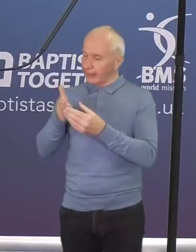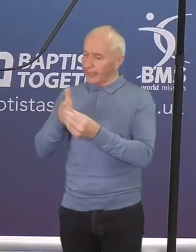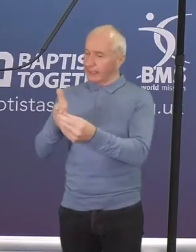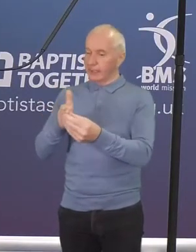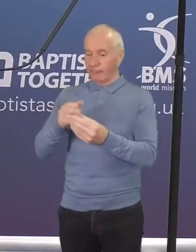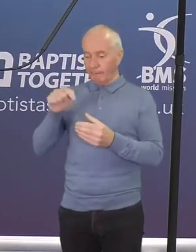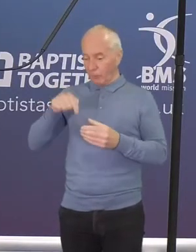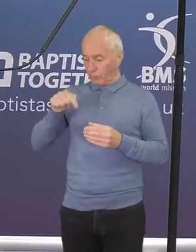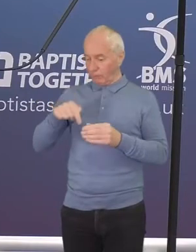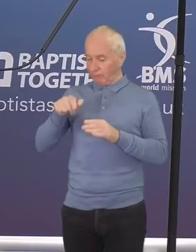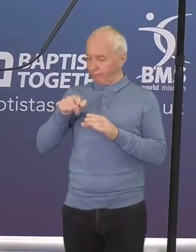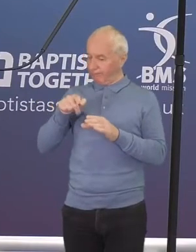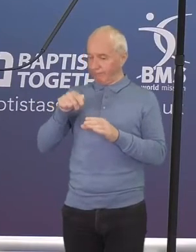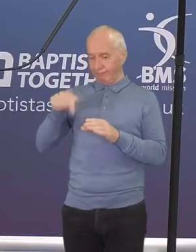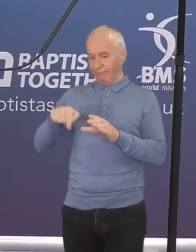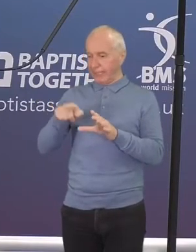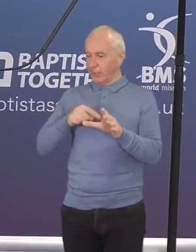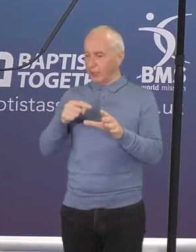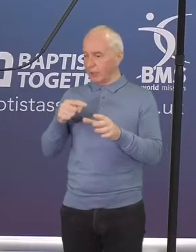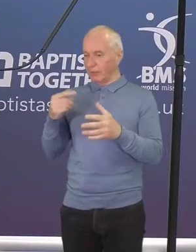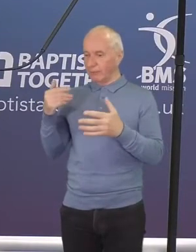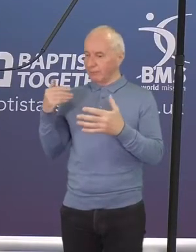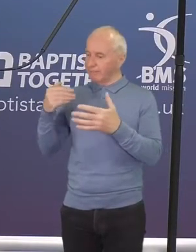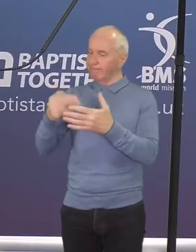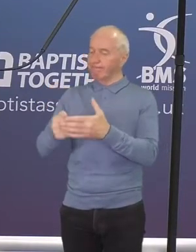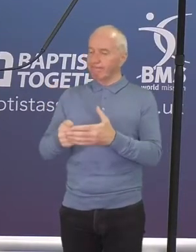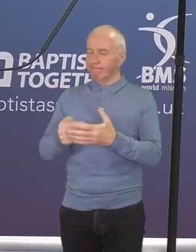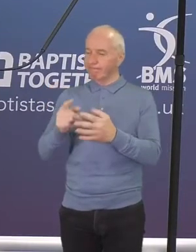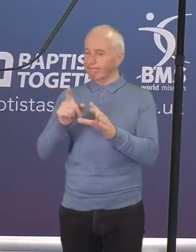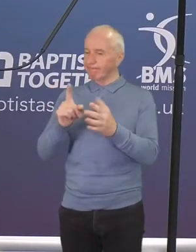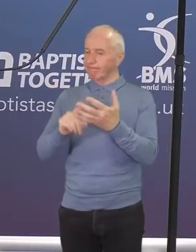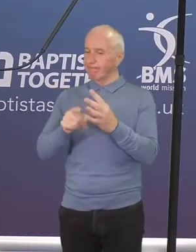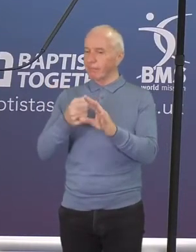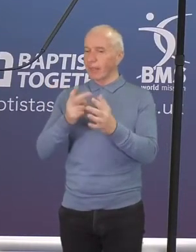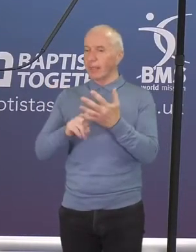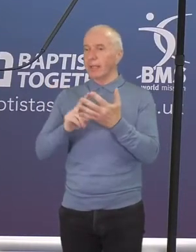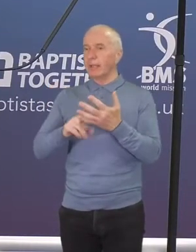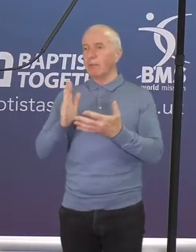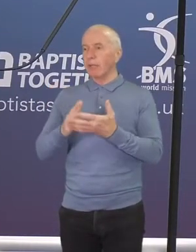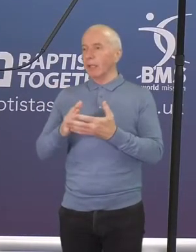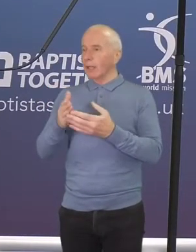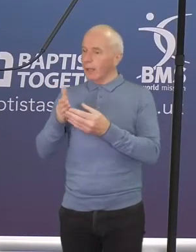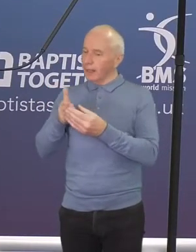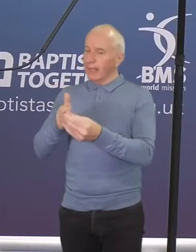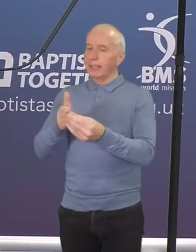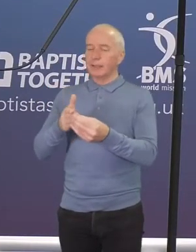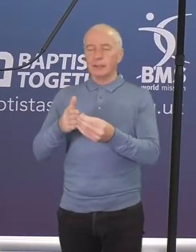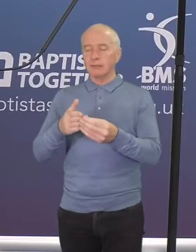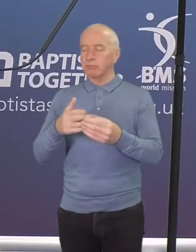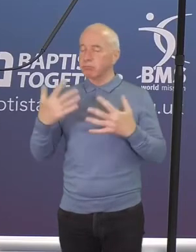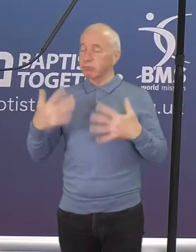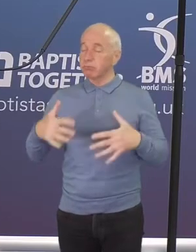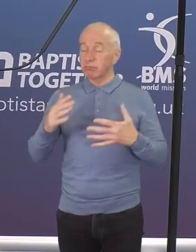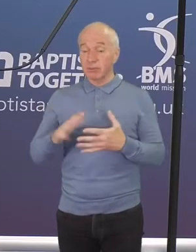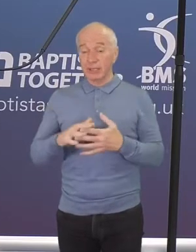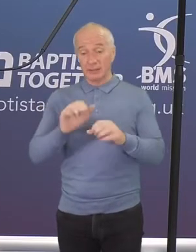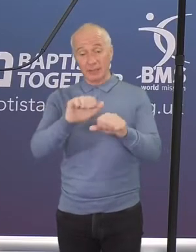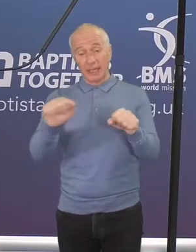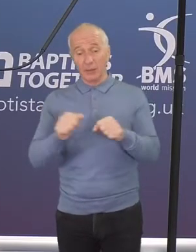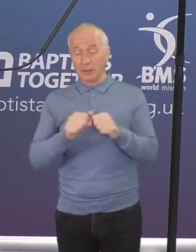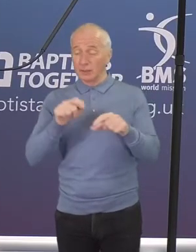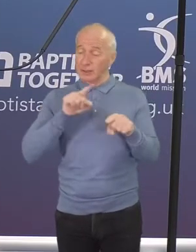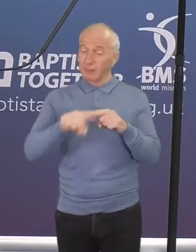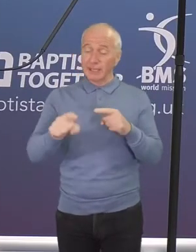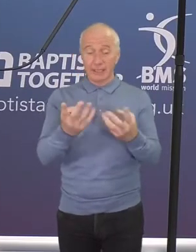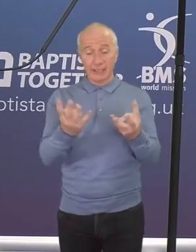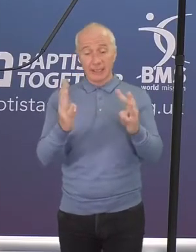the last year. she has led us amazingly and our specialist teams through a